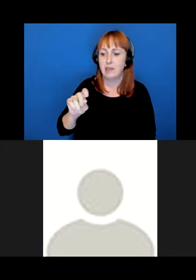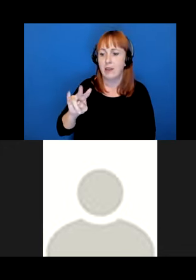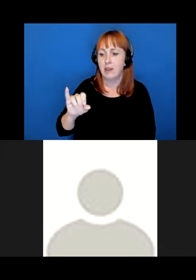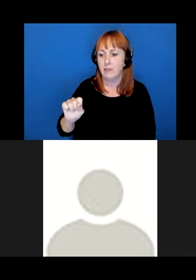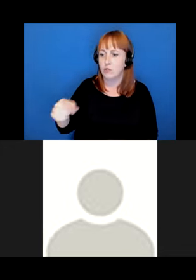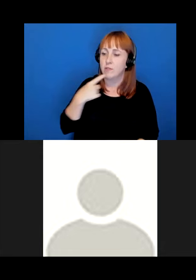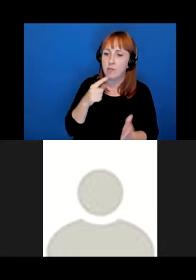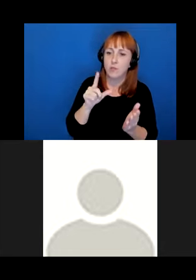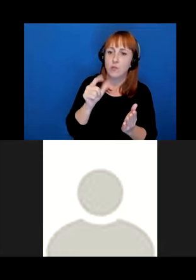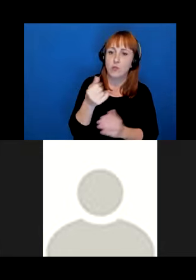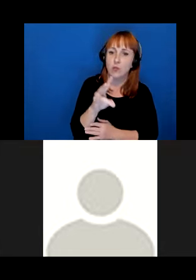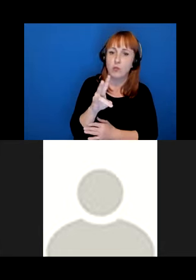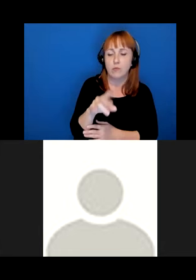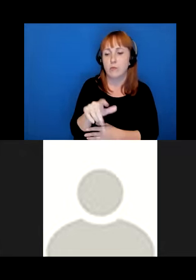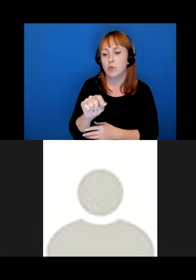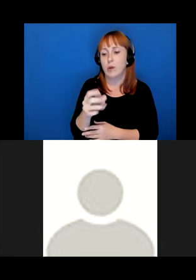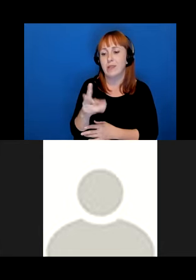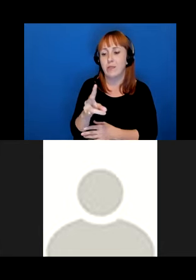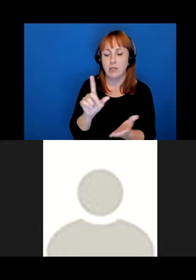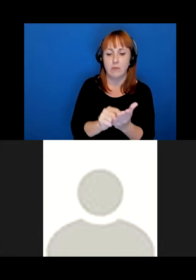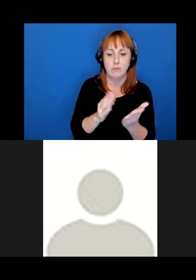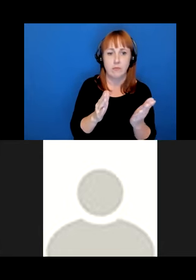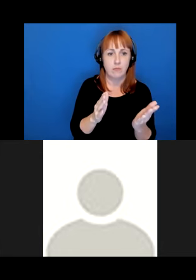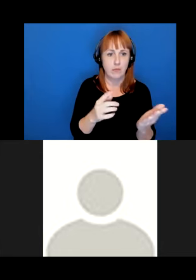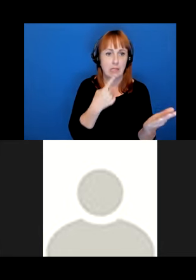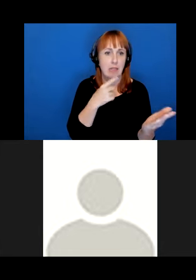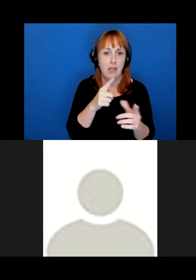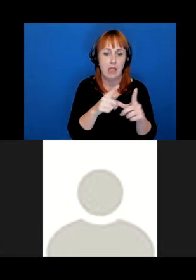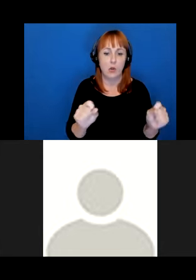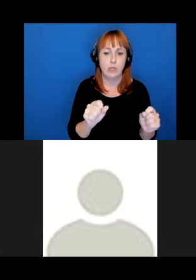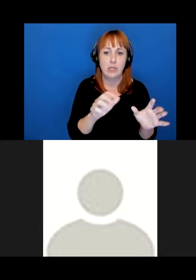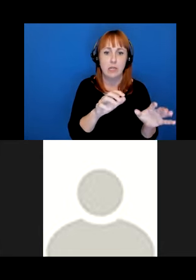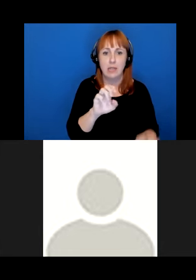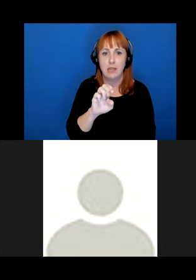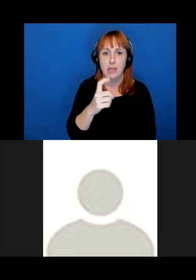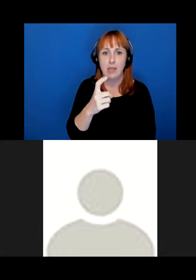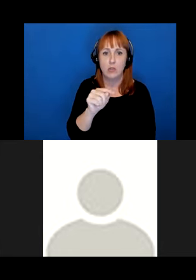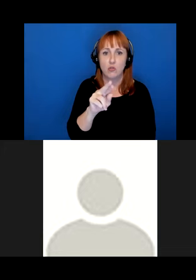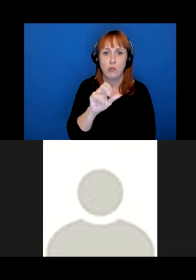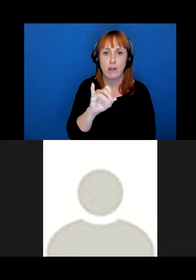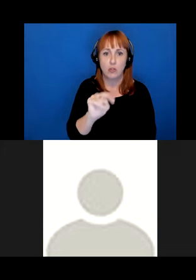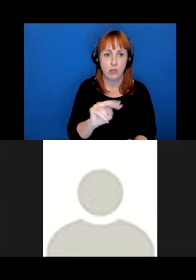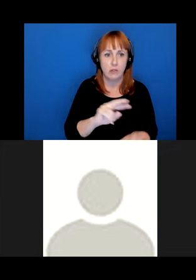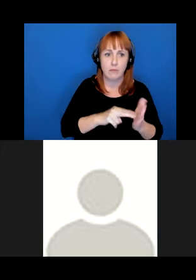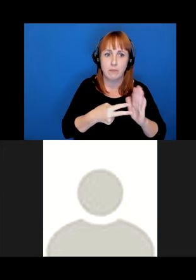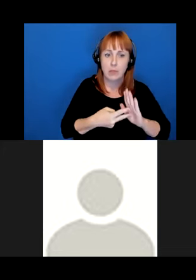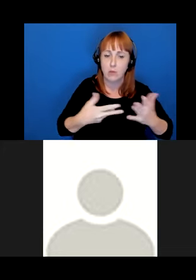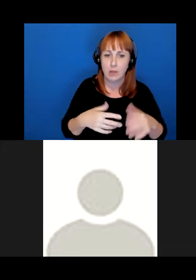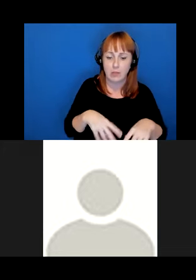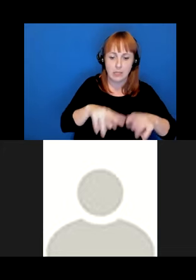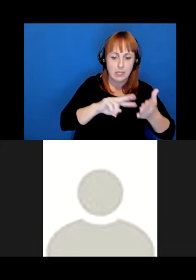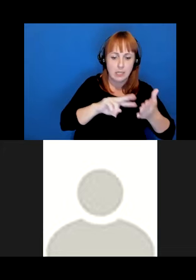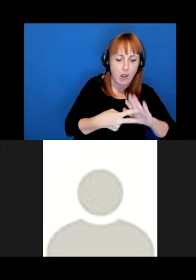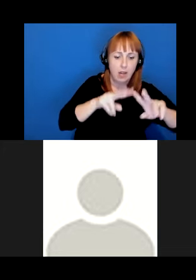publication as linguistic extraction. She defines it as such defining analyzing and